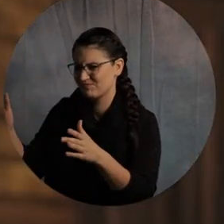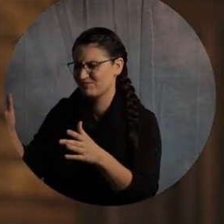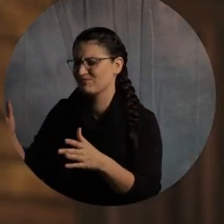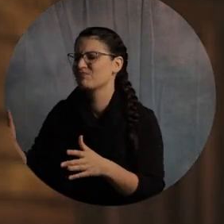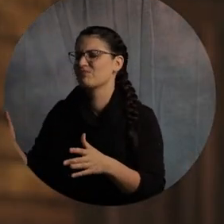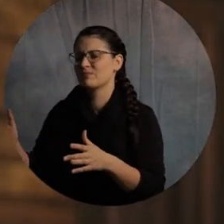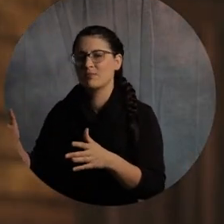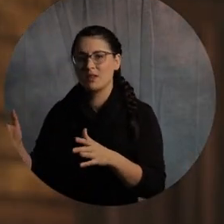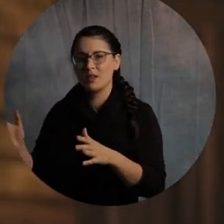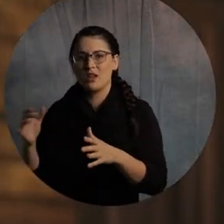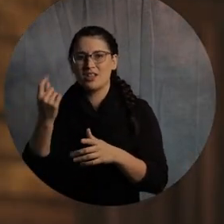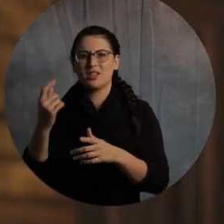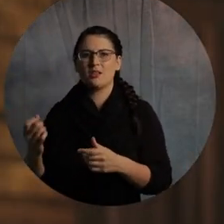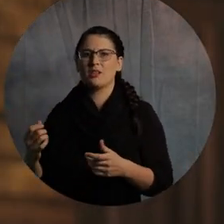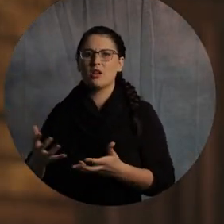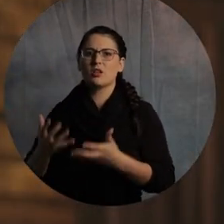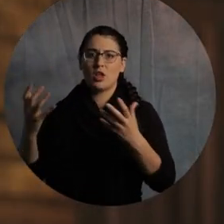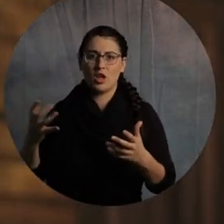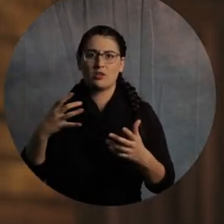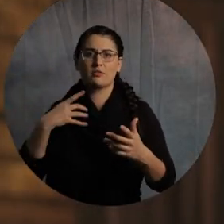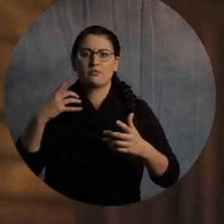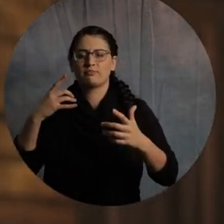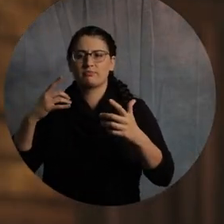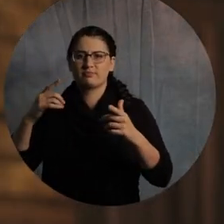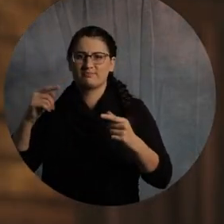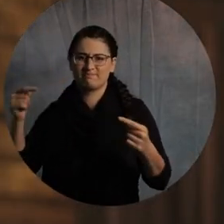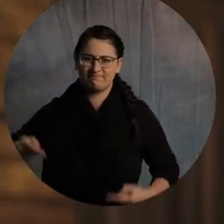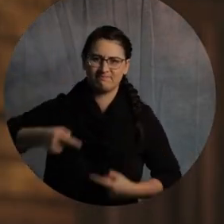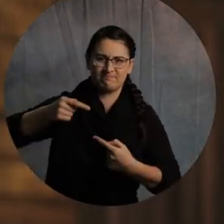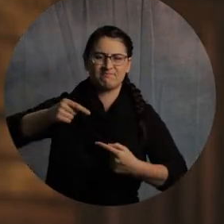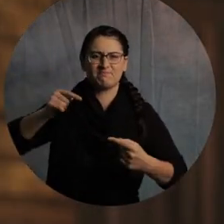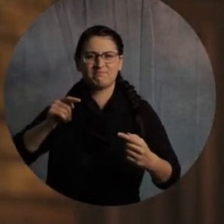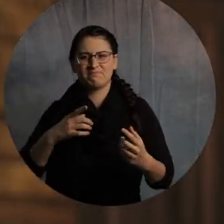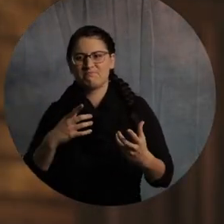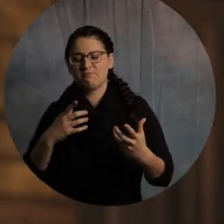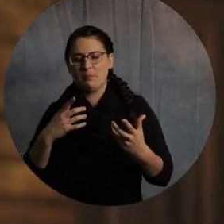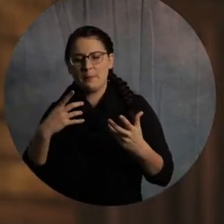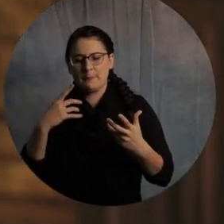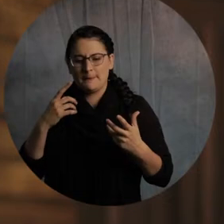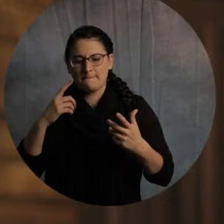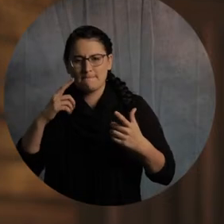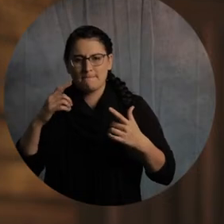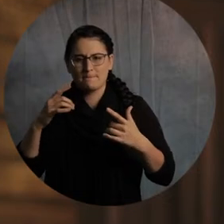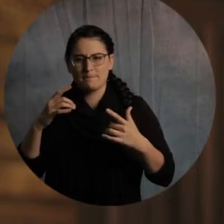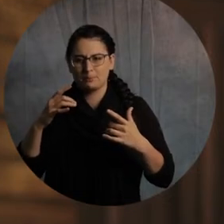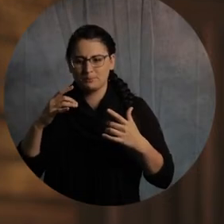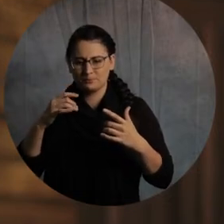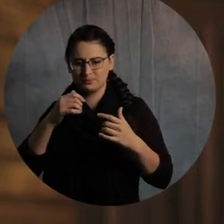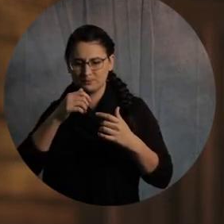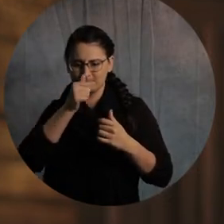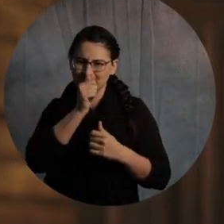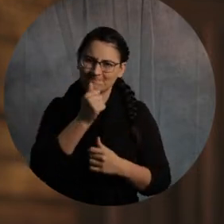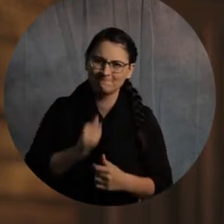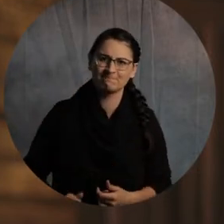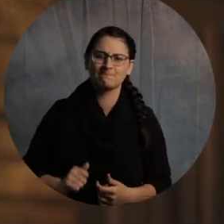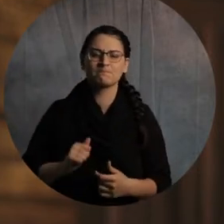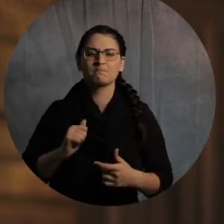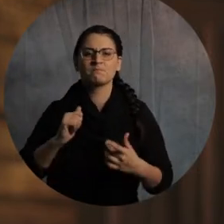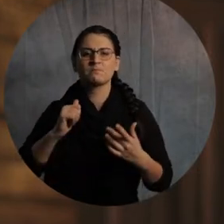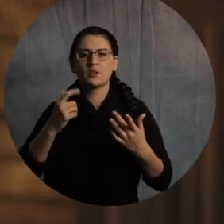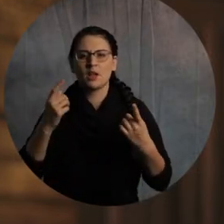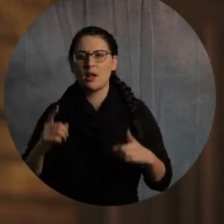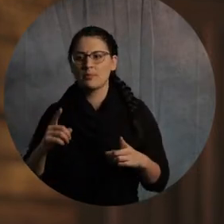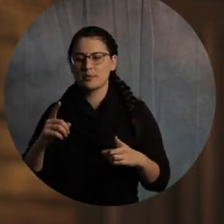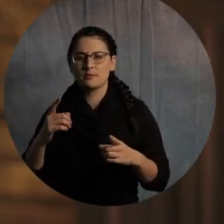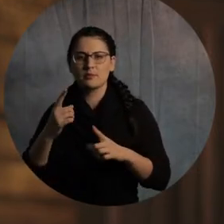most of the persecution in the first century church was coming from Jews who were offended that Jews were preaching that Jesus was the Messiah,